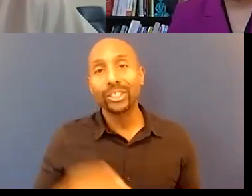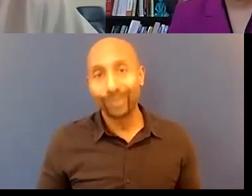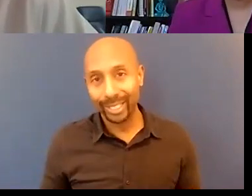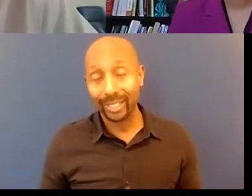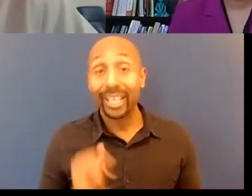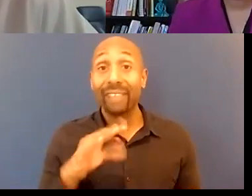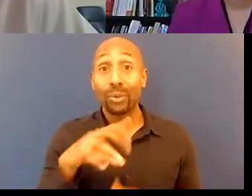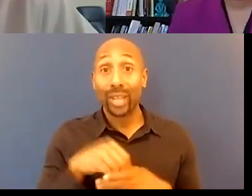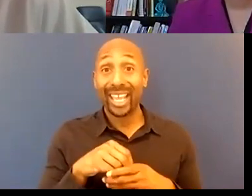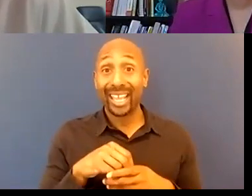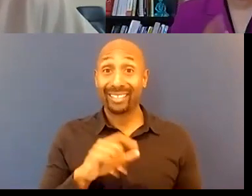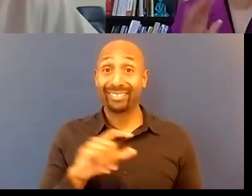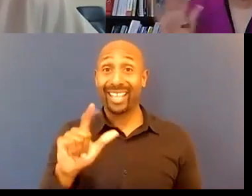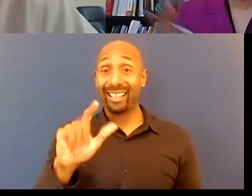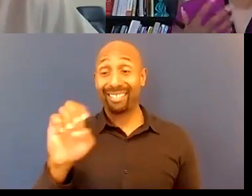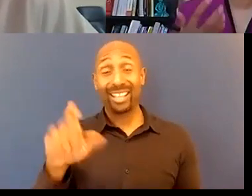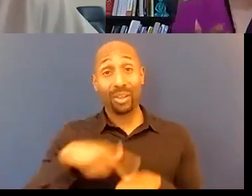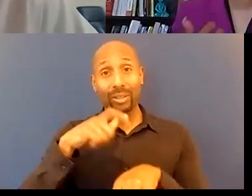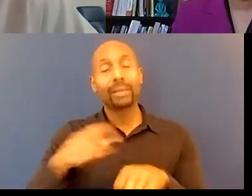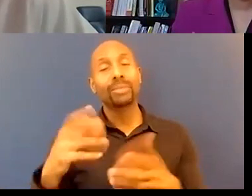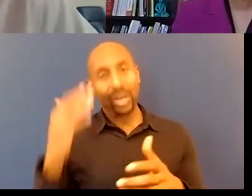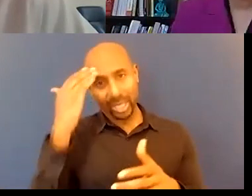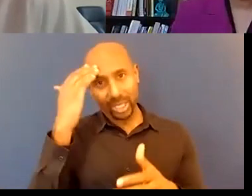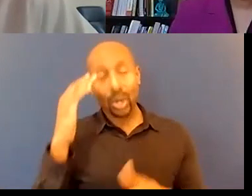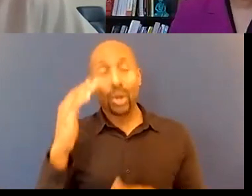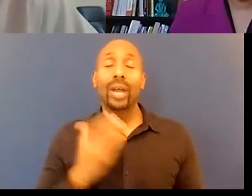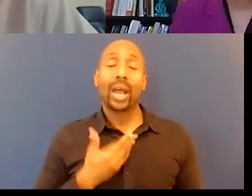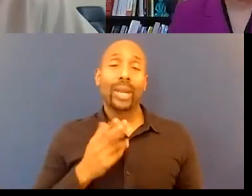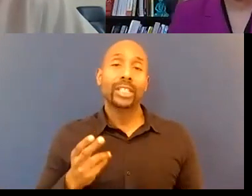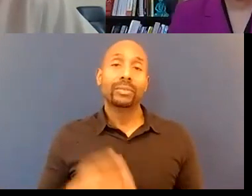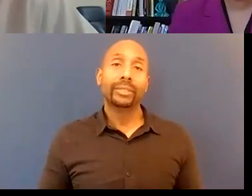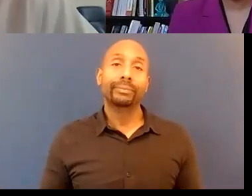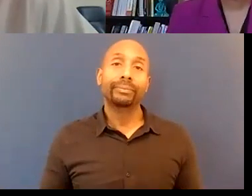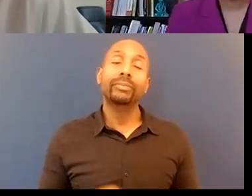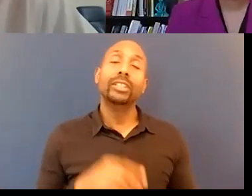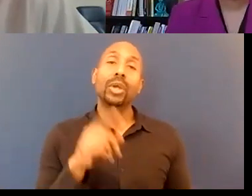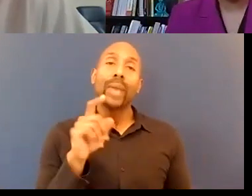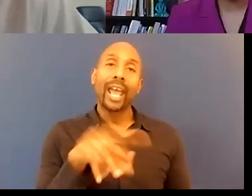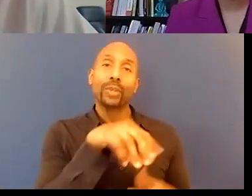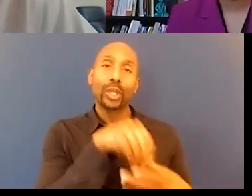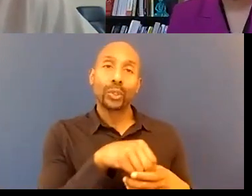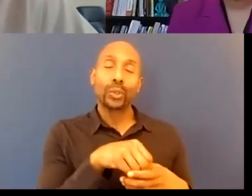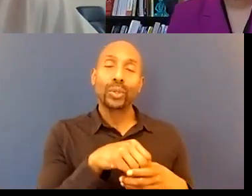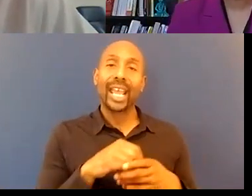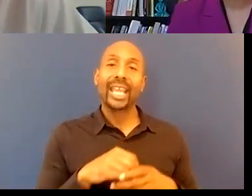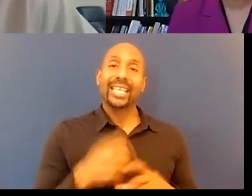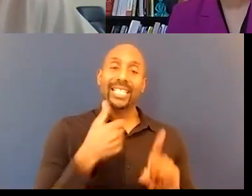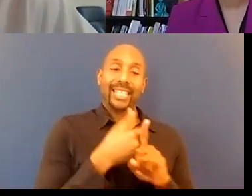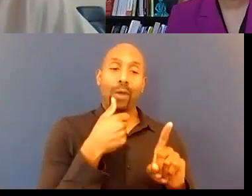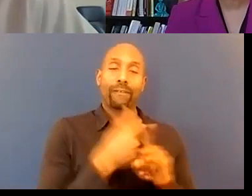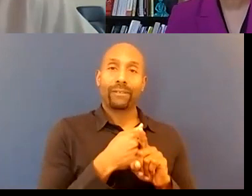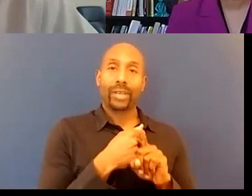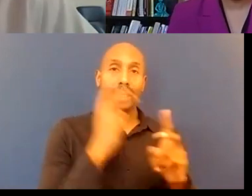class it is really this self-reflective piece that has to be inserted into leadership for them to